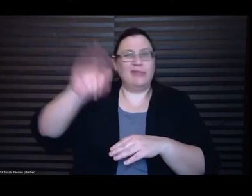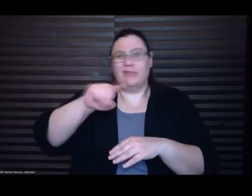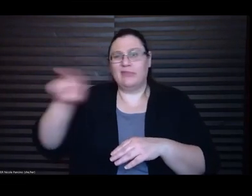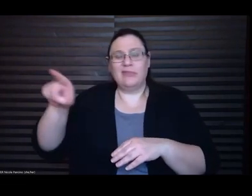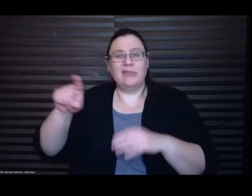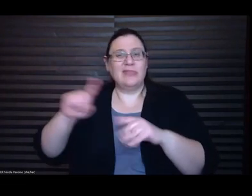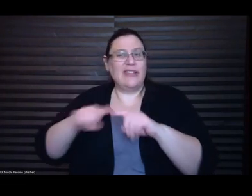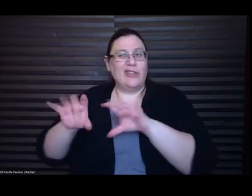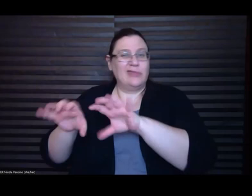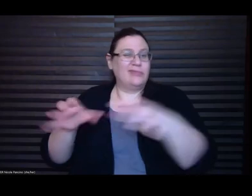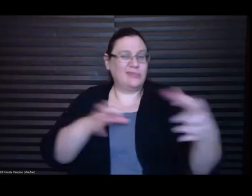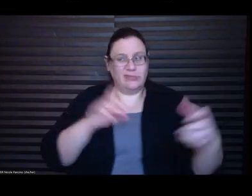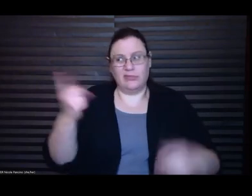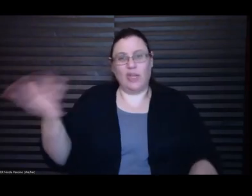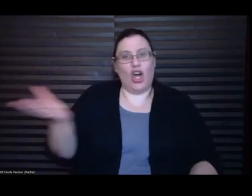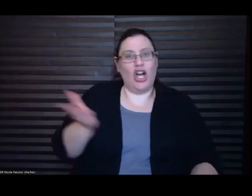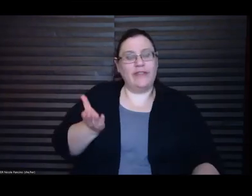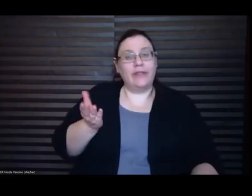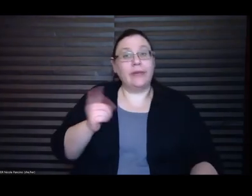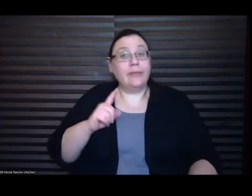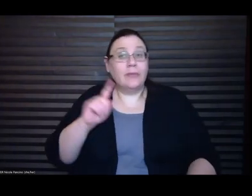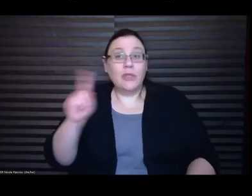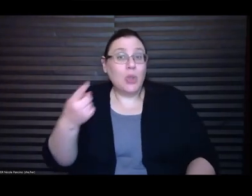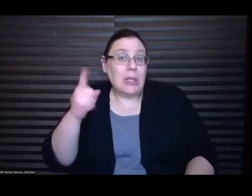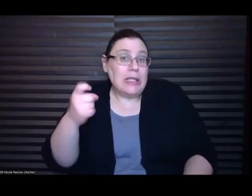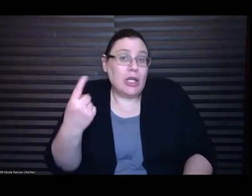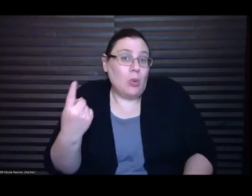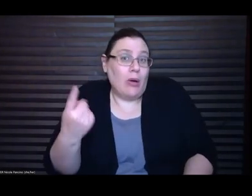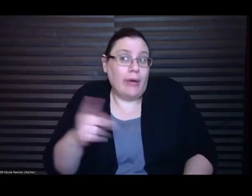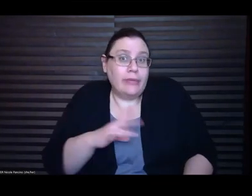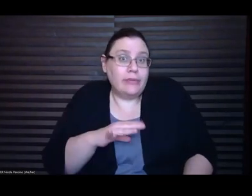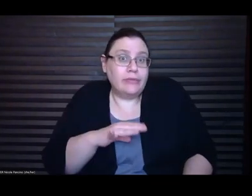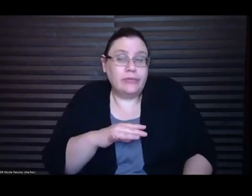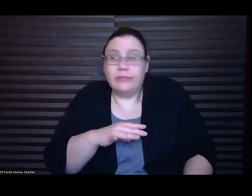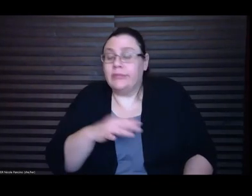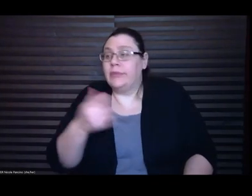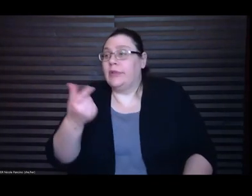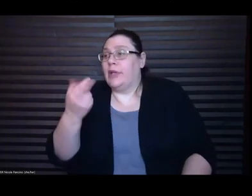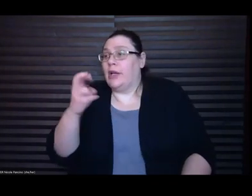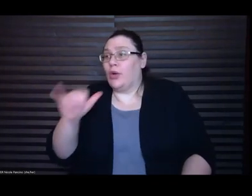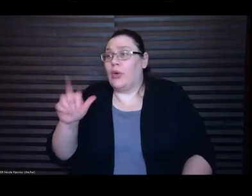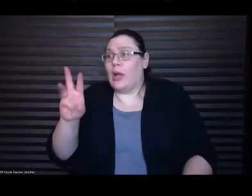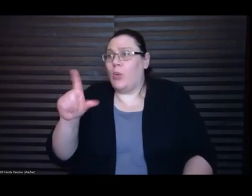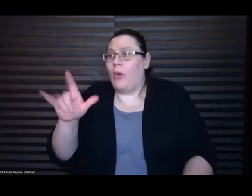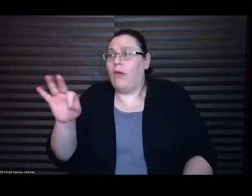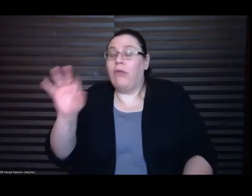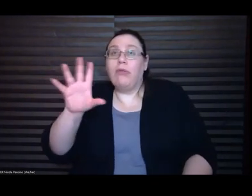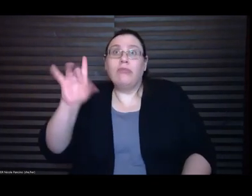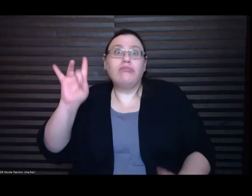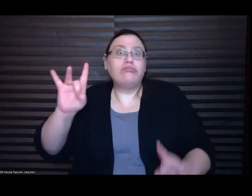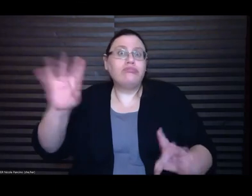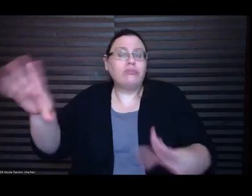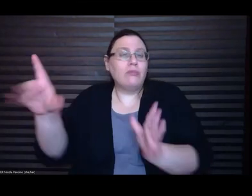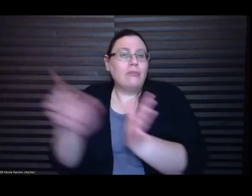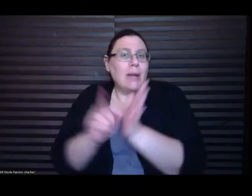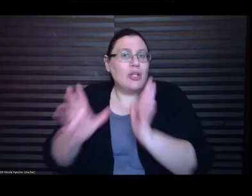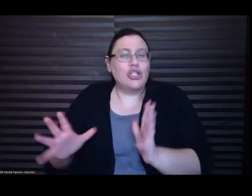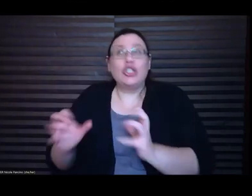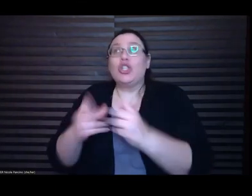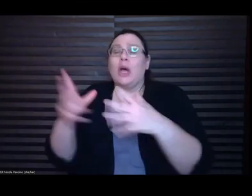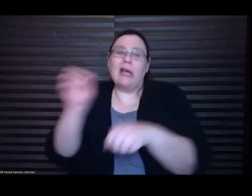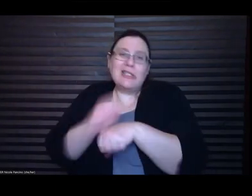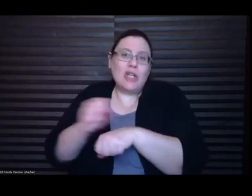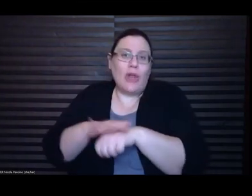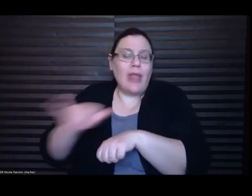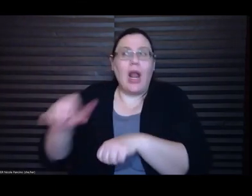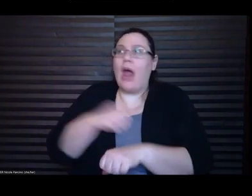like in Grey Wolf was this incredible publisher who put so much energy into that book and I loved my editor and I loved every moment of that experience it was really great and